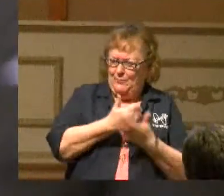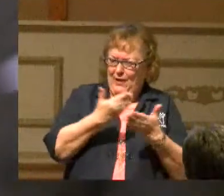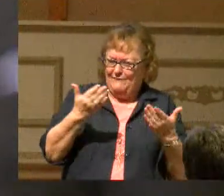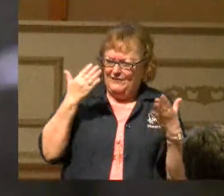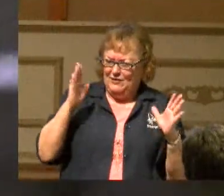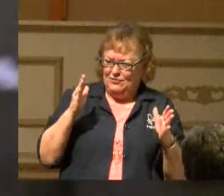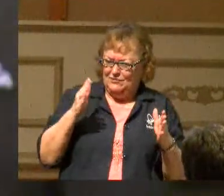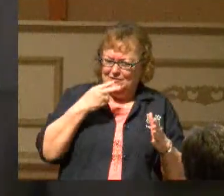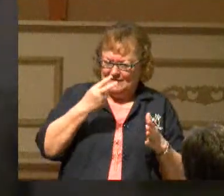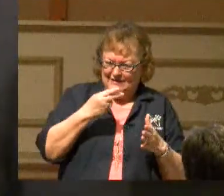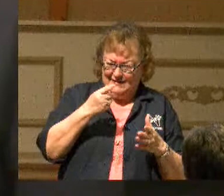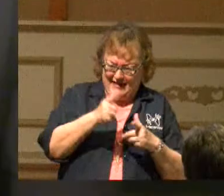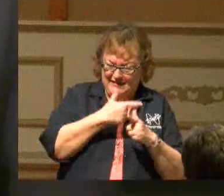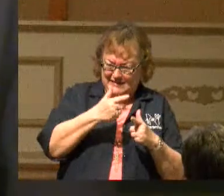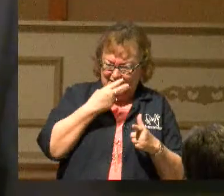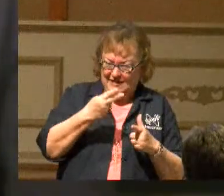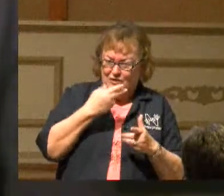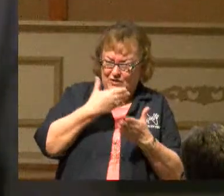Billy Sunday said,